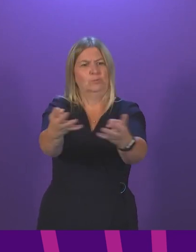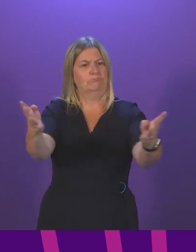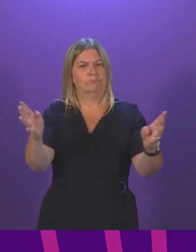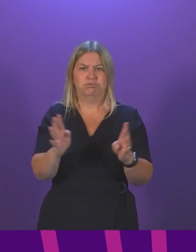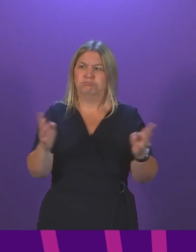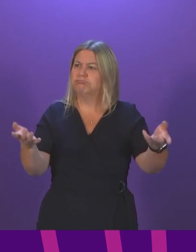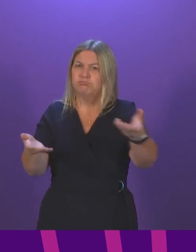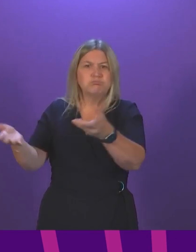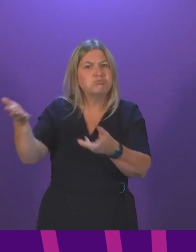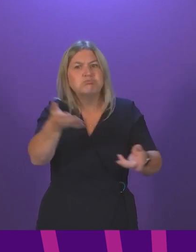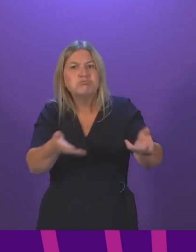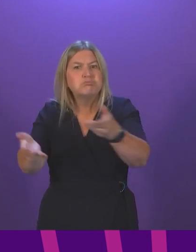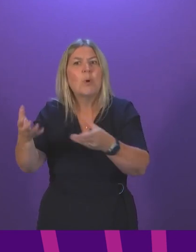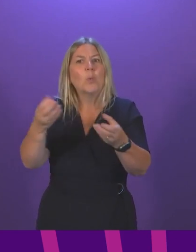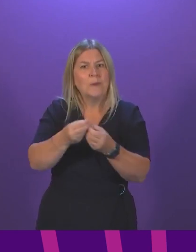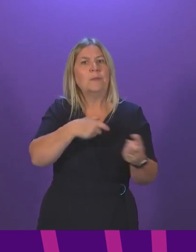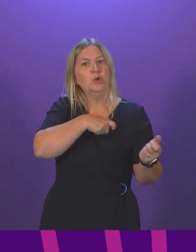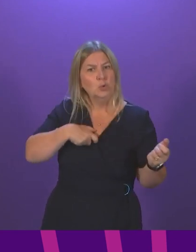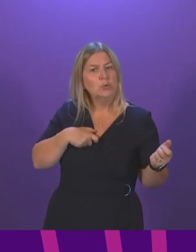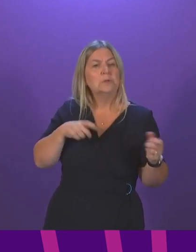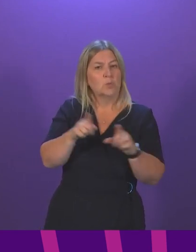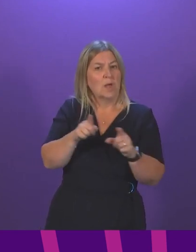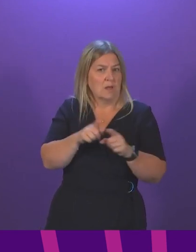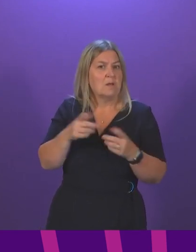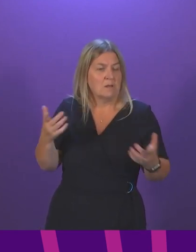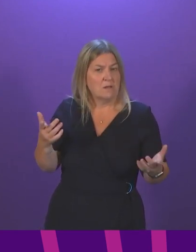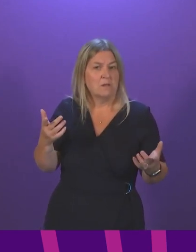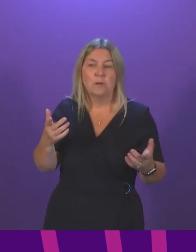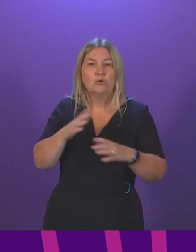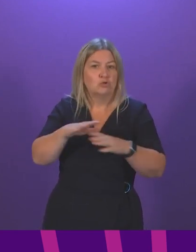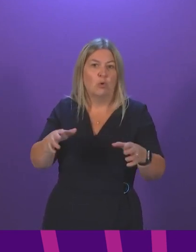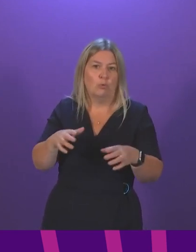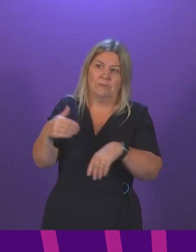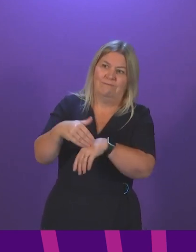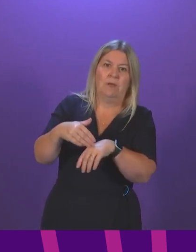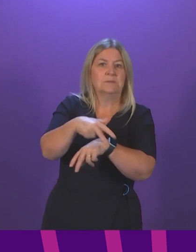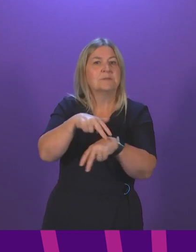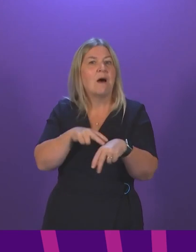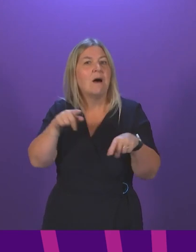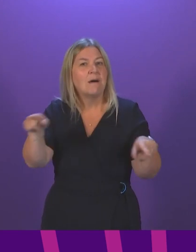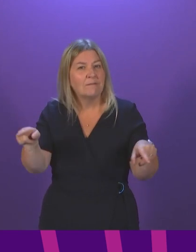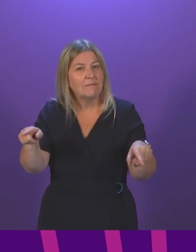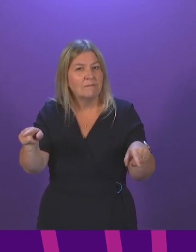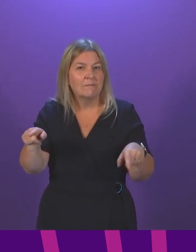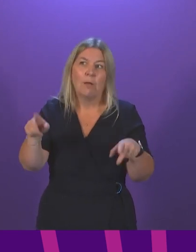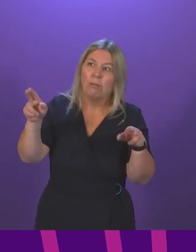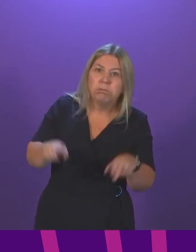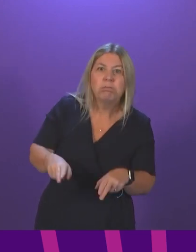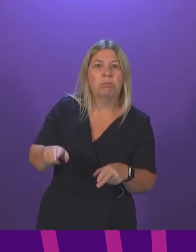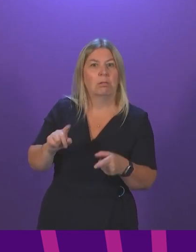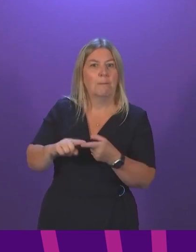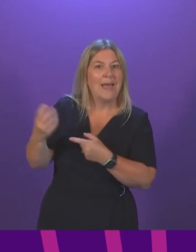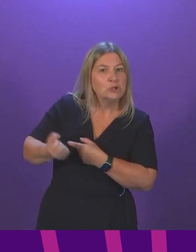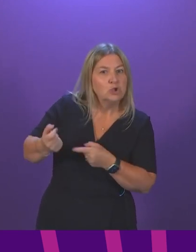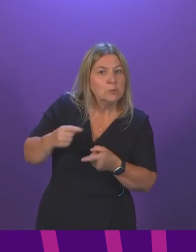that do not penalise staff in the ways that have been set out, but also ensure that there isn't disruption to education.